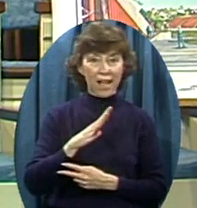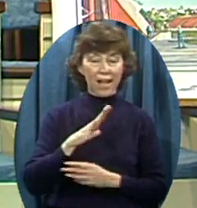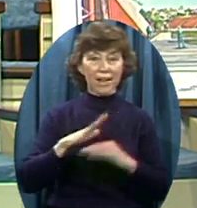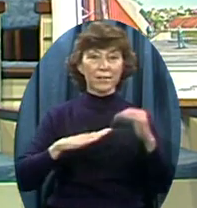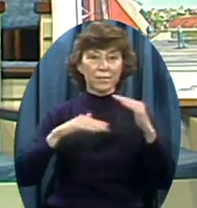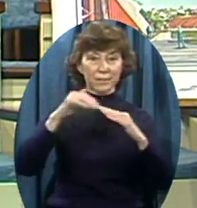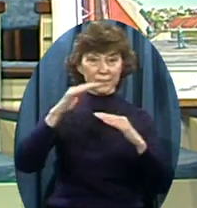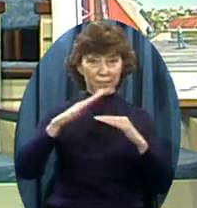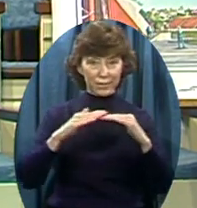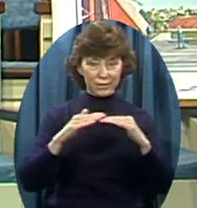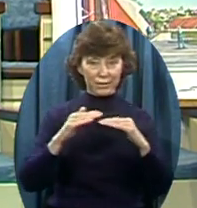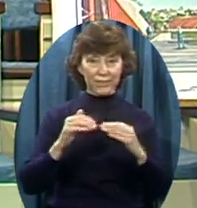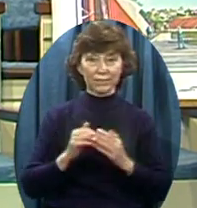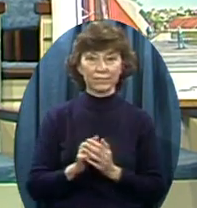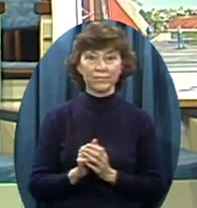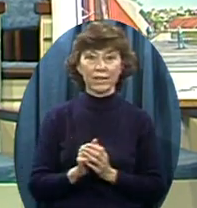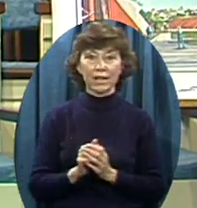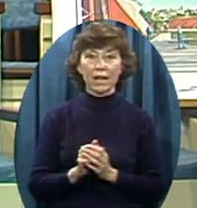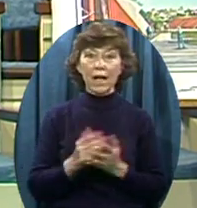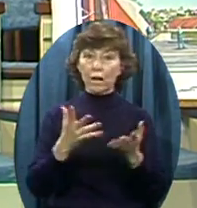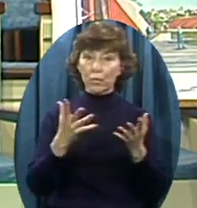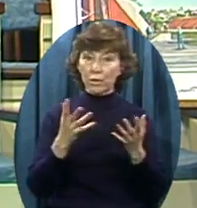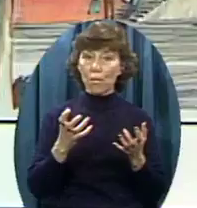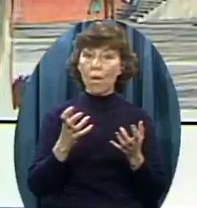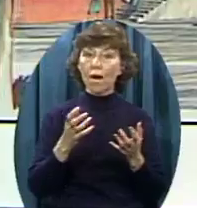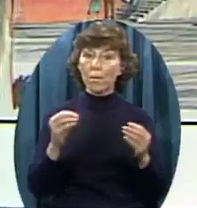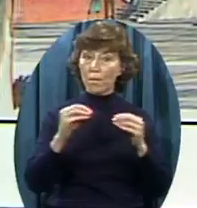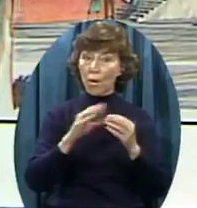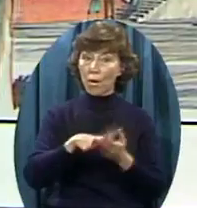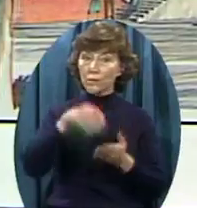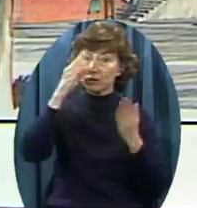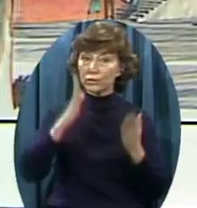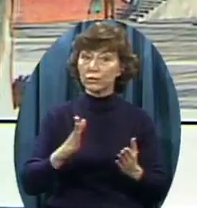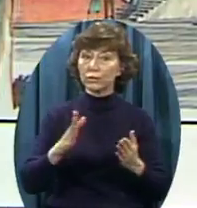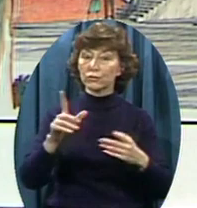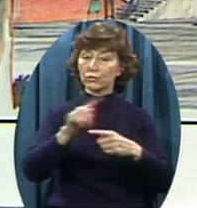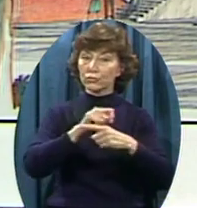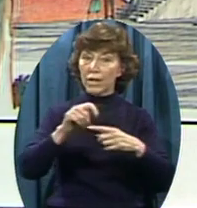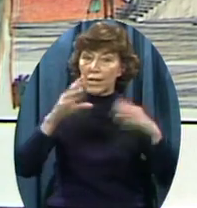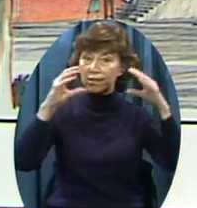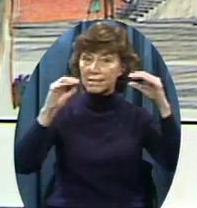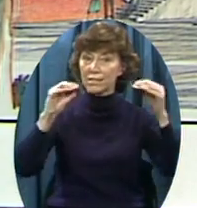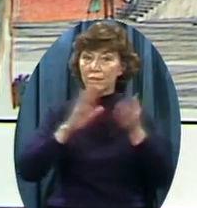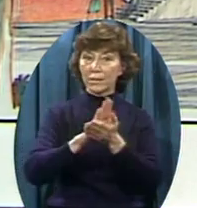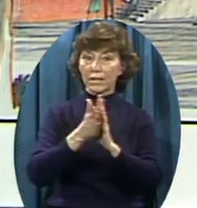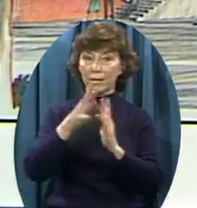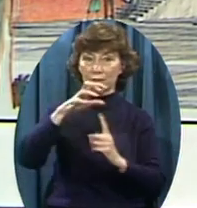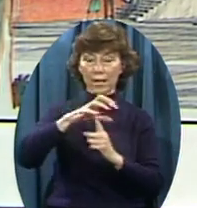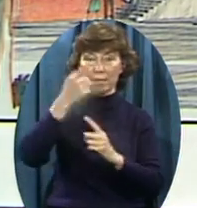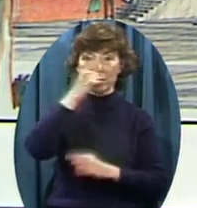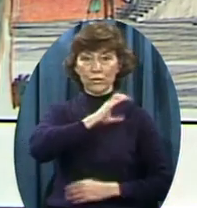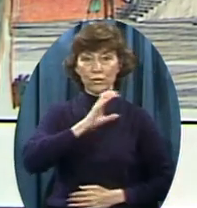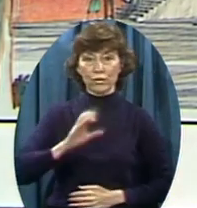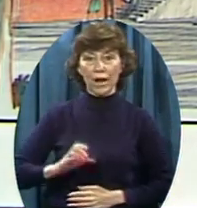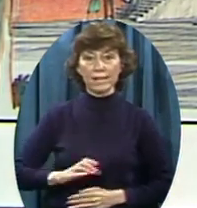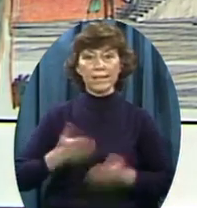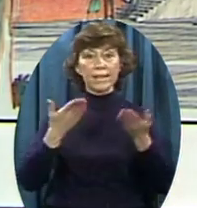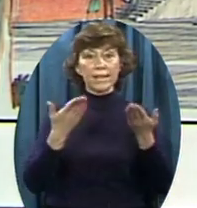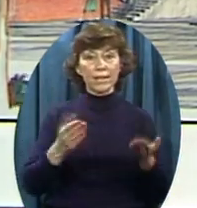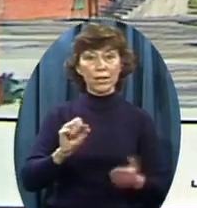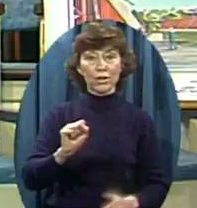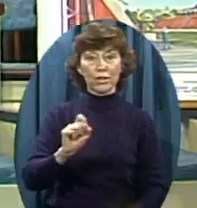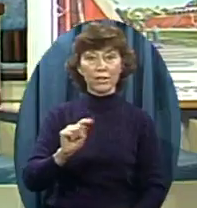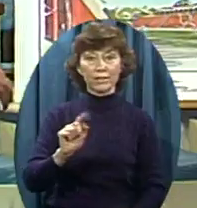Mountain For our students Whom we're training To be champions of Christ This is the stadium Seats 12,000 people We need that so desperately